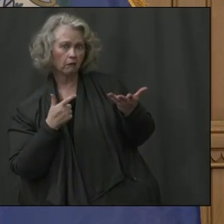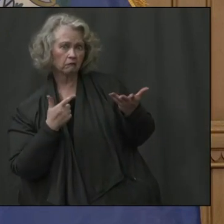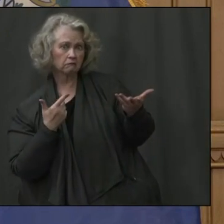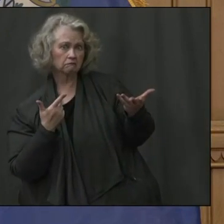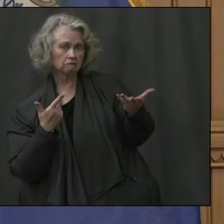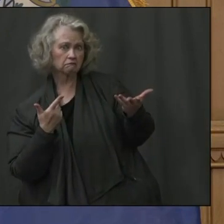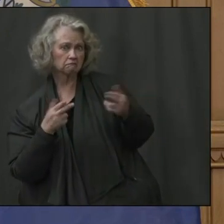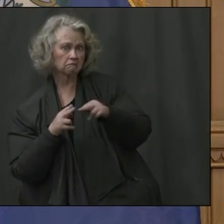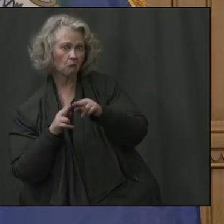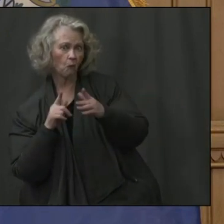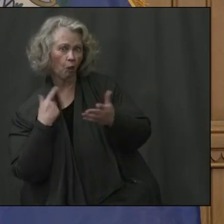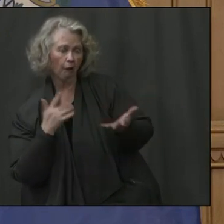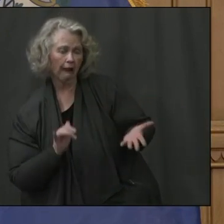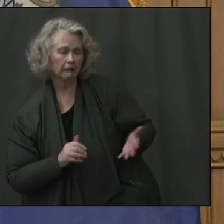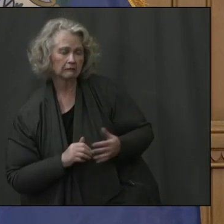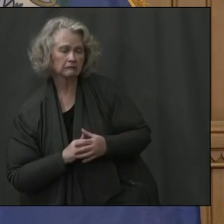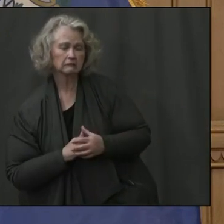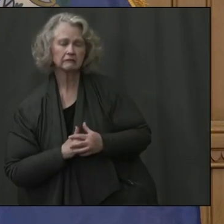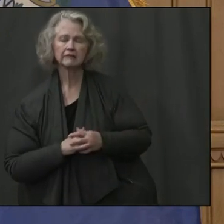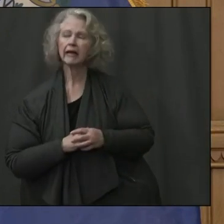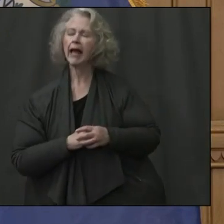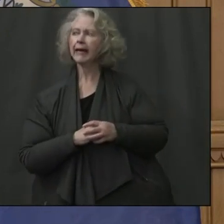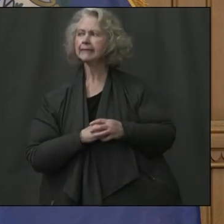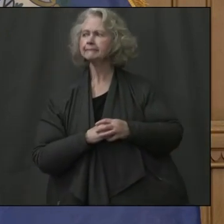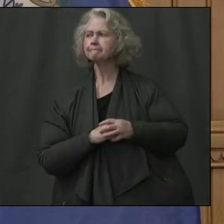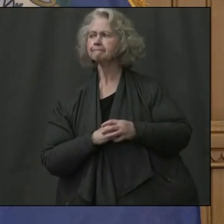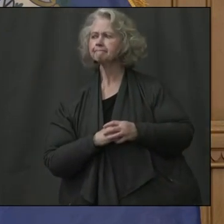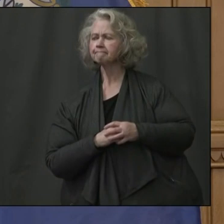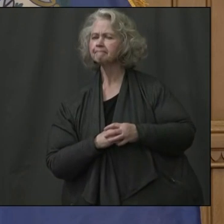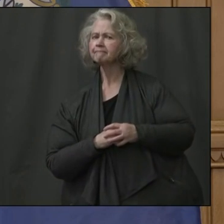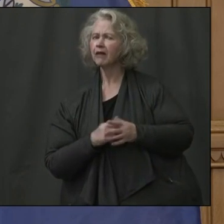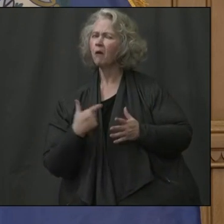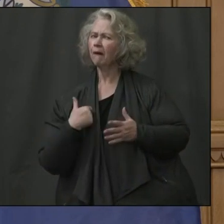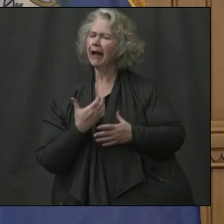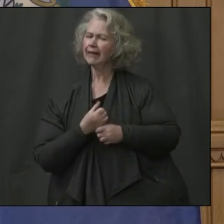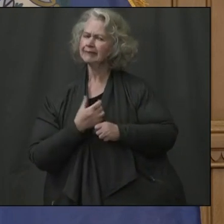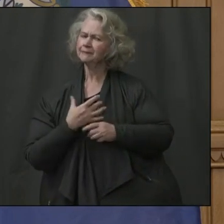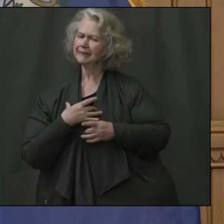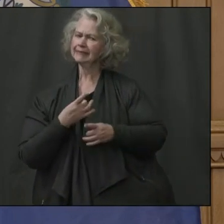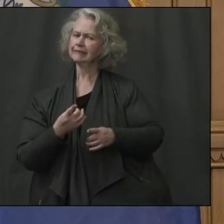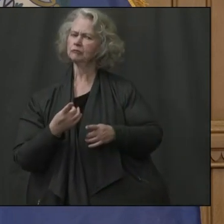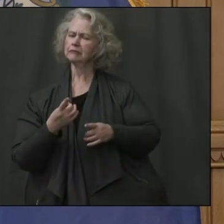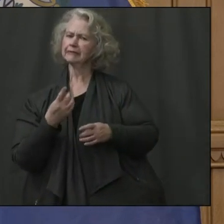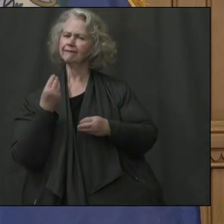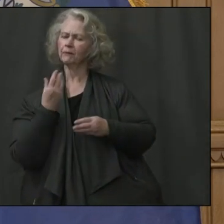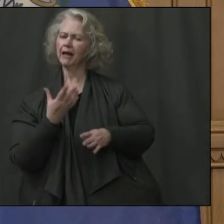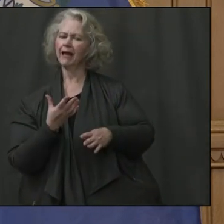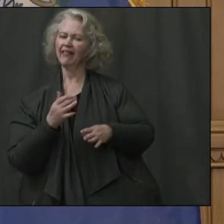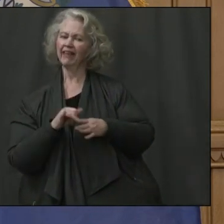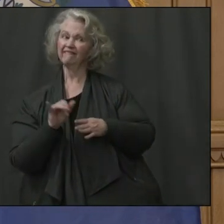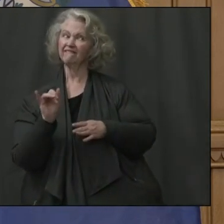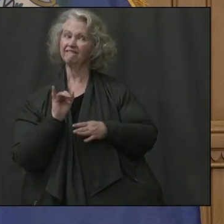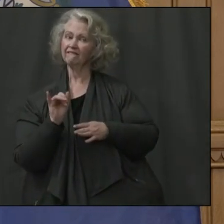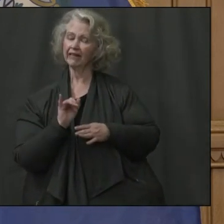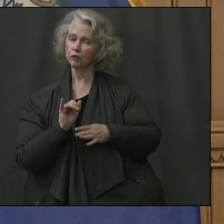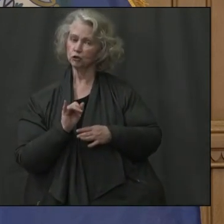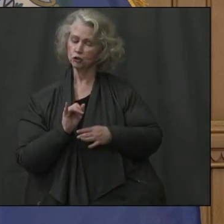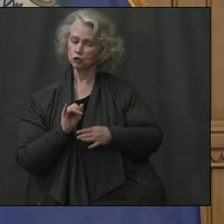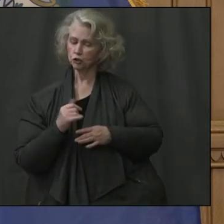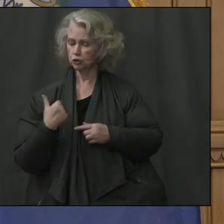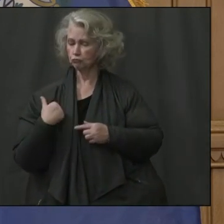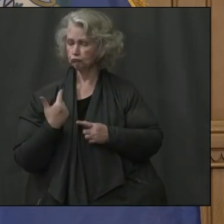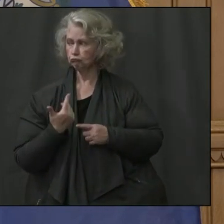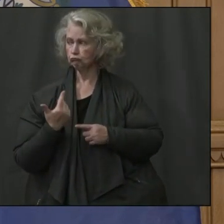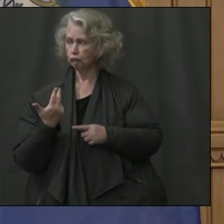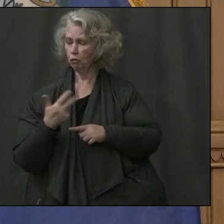Yeah. I, you know, we've had some interesting news as regards, uh, the infection rate, you know, over the last three or four